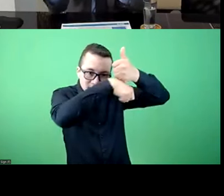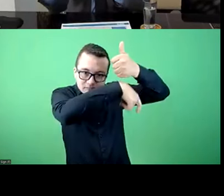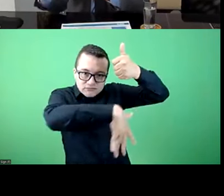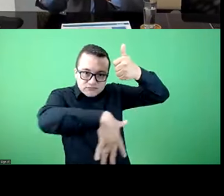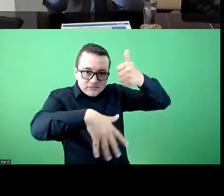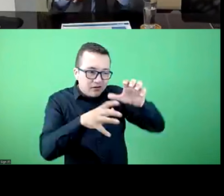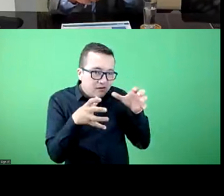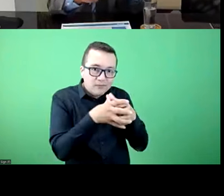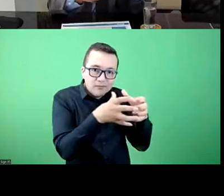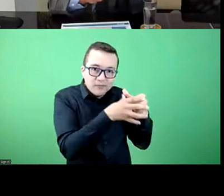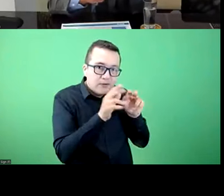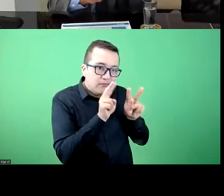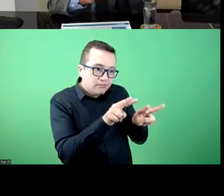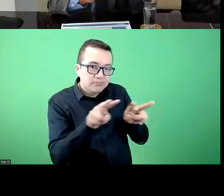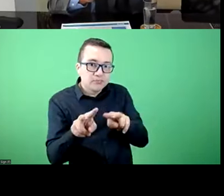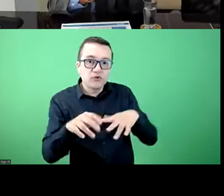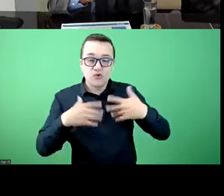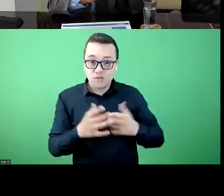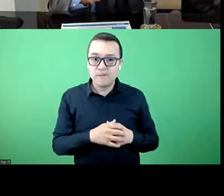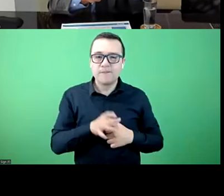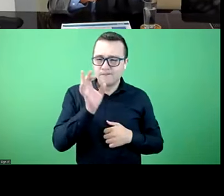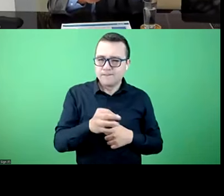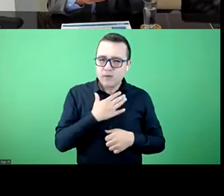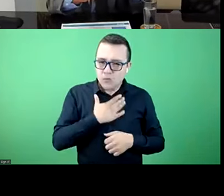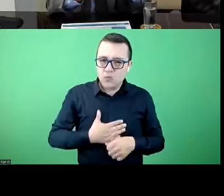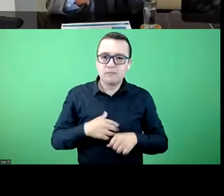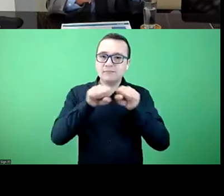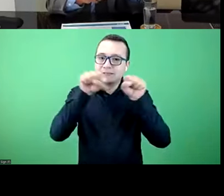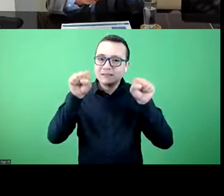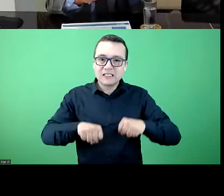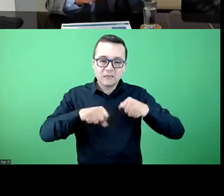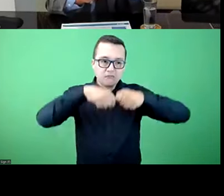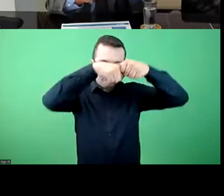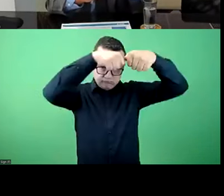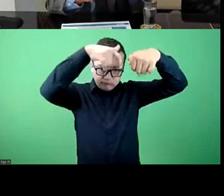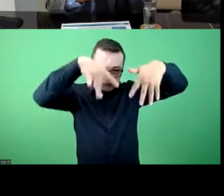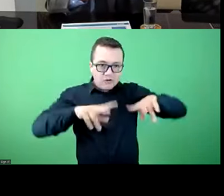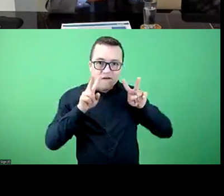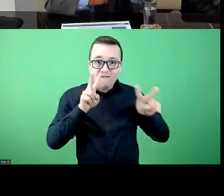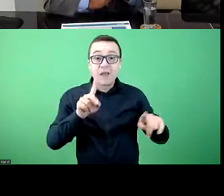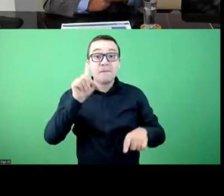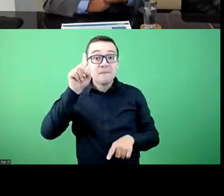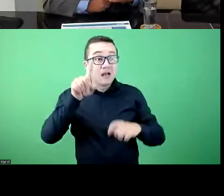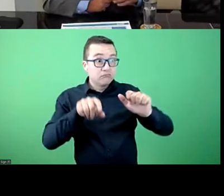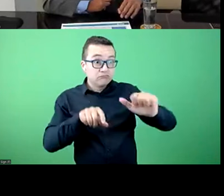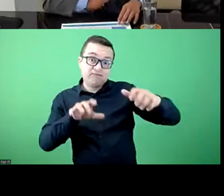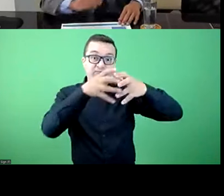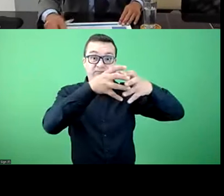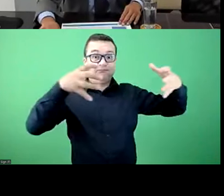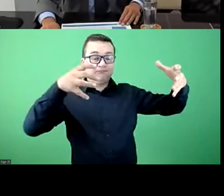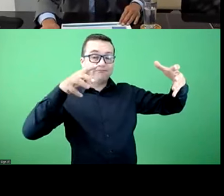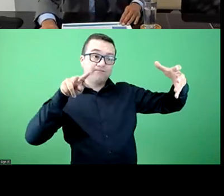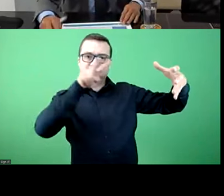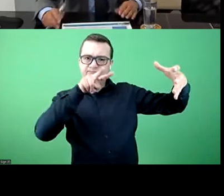find an important deficiency when we look at the overall system because we have certain